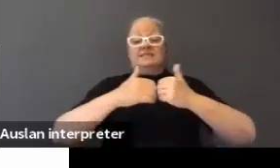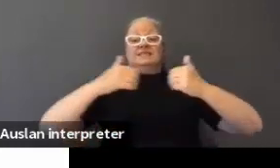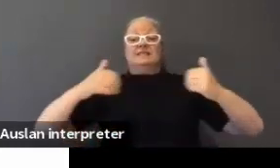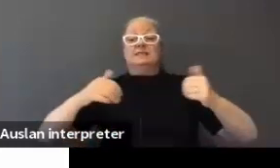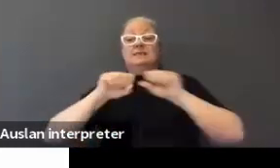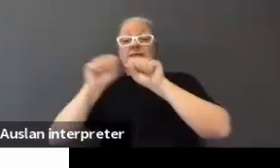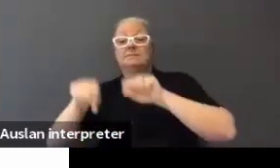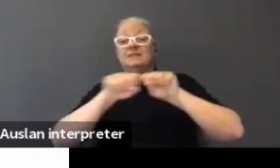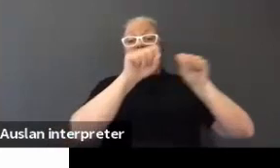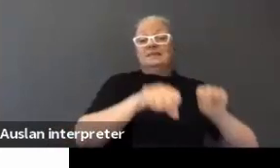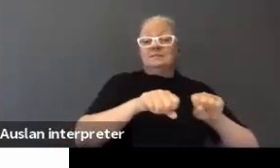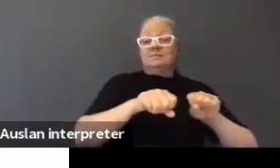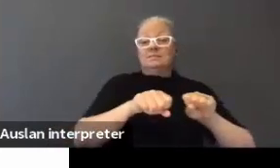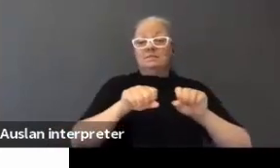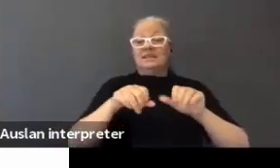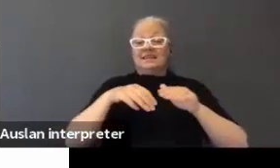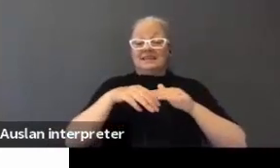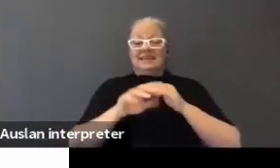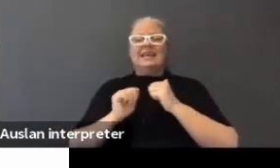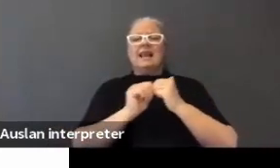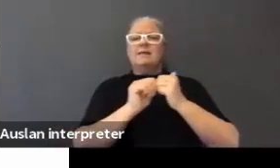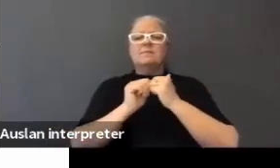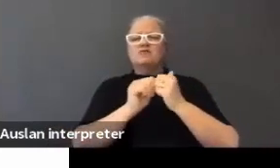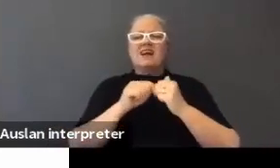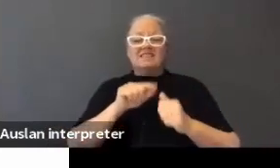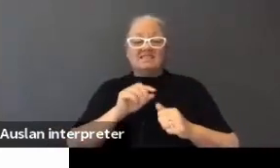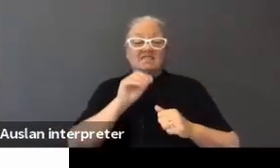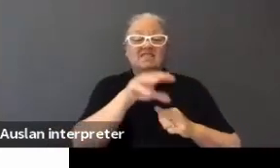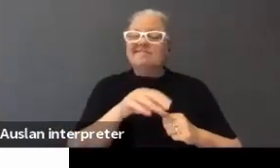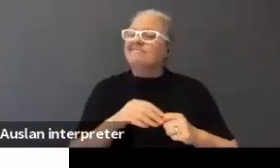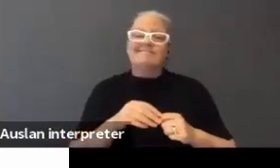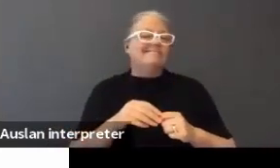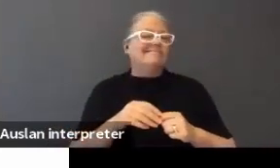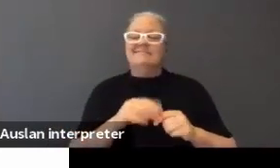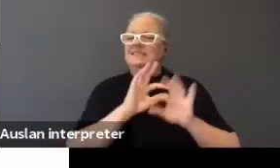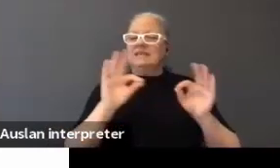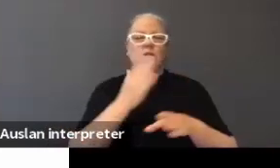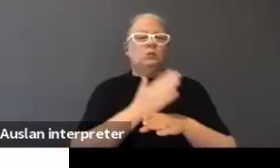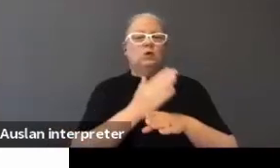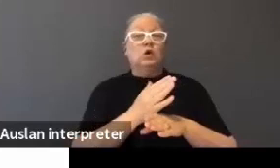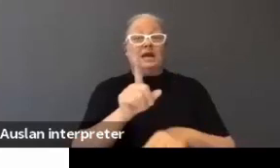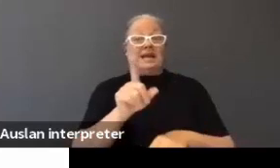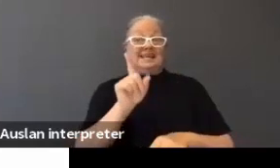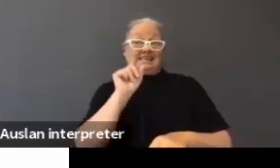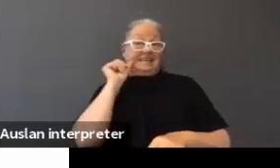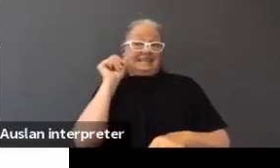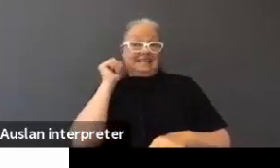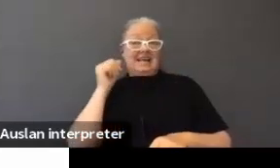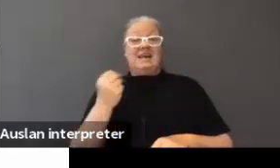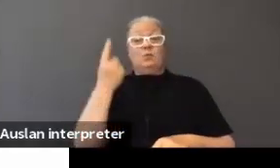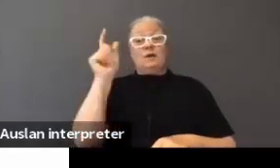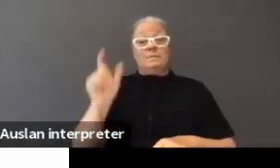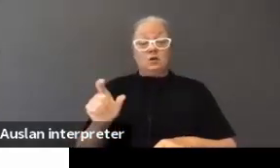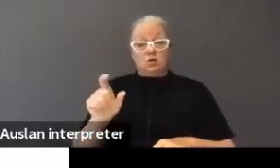terms of the setup with Collaborate, it just kind of doesn't work. We actually, yesterday, had a captioner refused